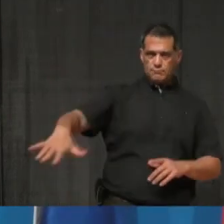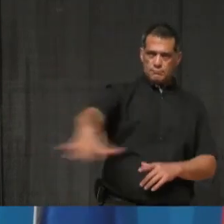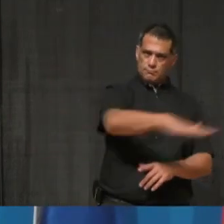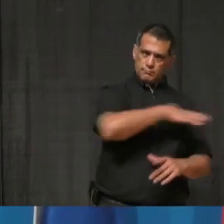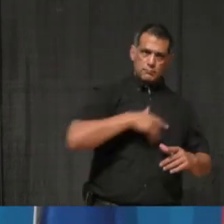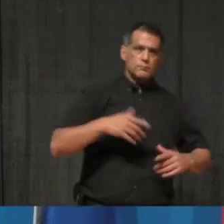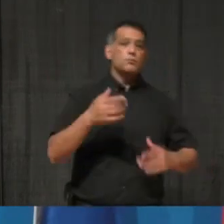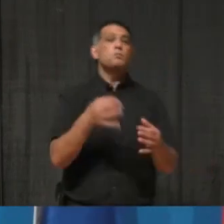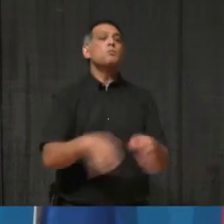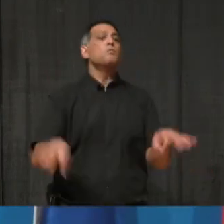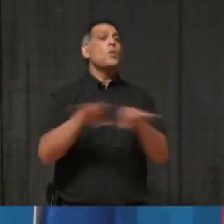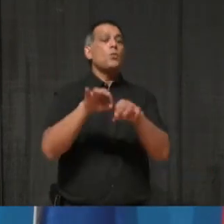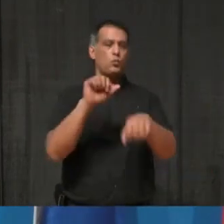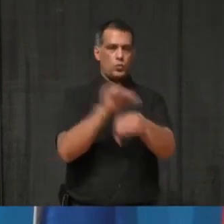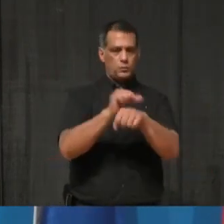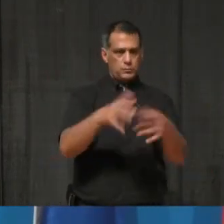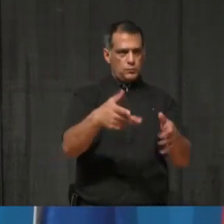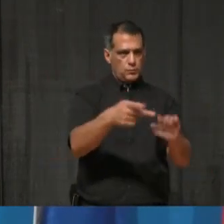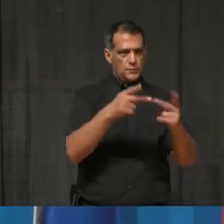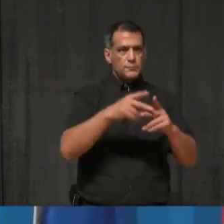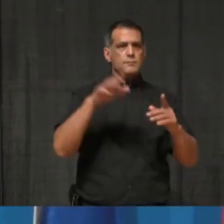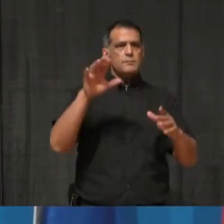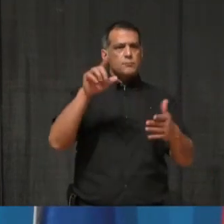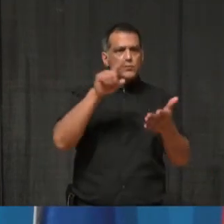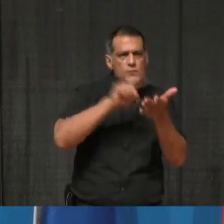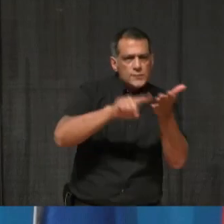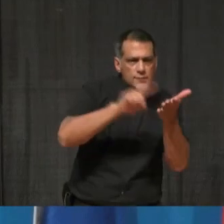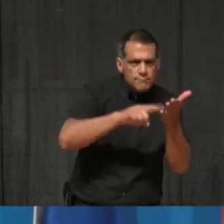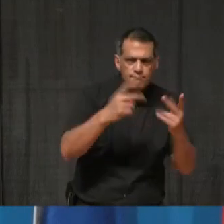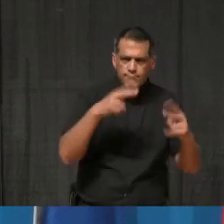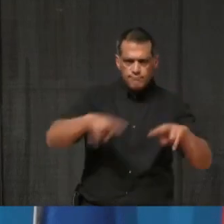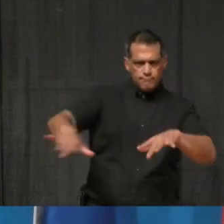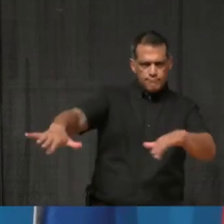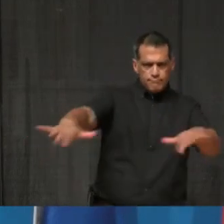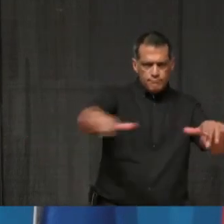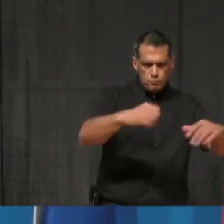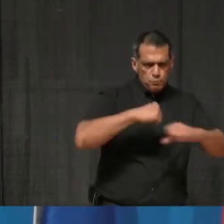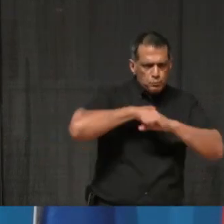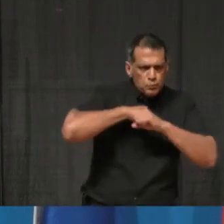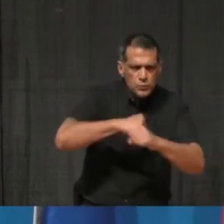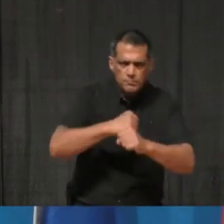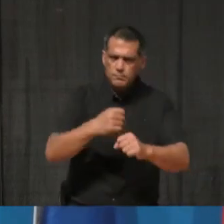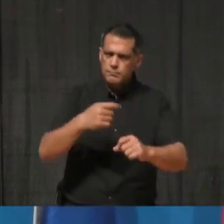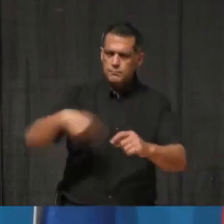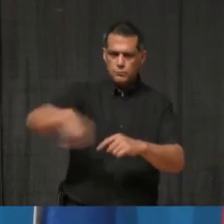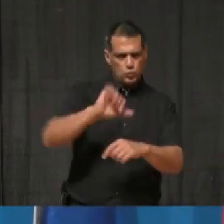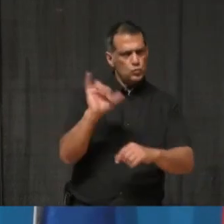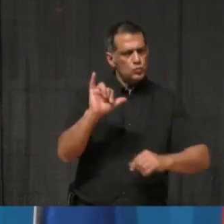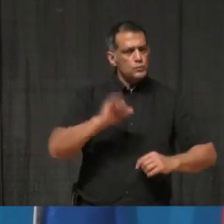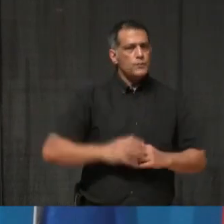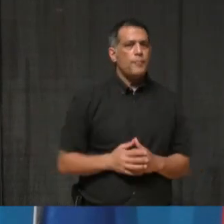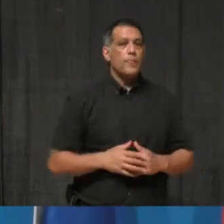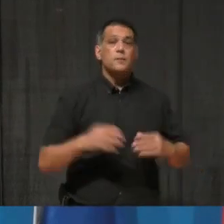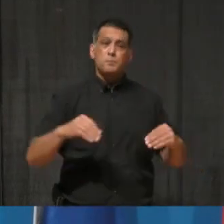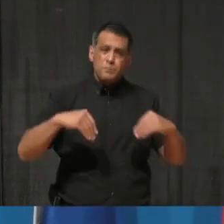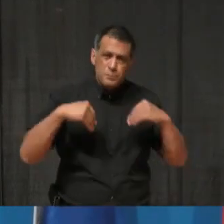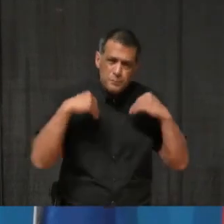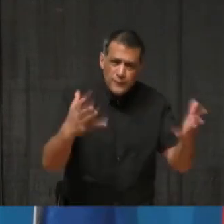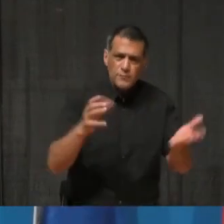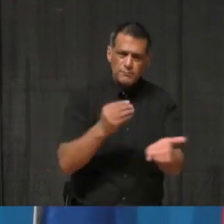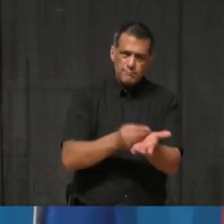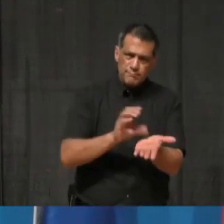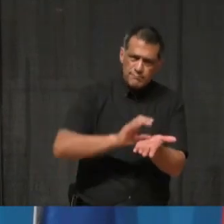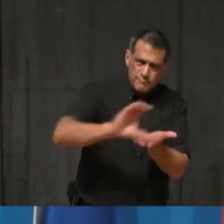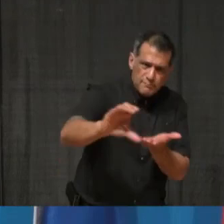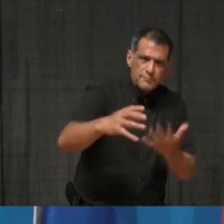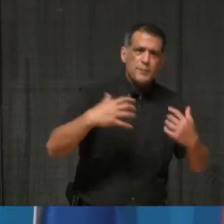also need inspections, investigations, and protections. Let's provide more resources to the Ministry